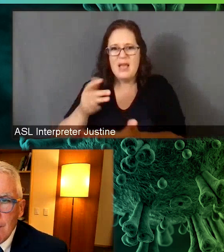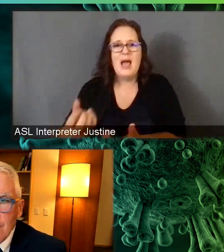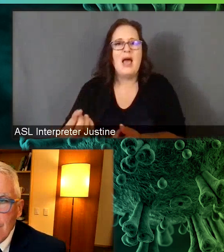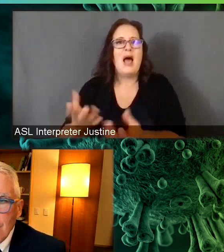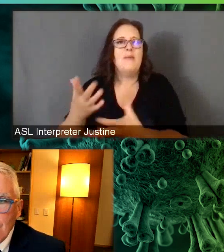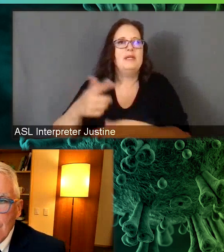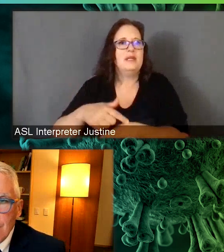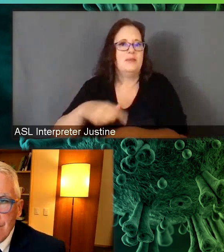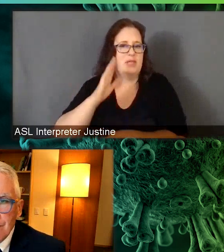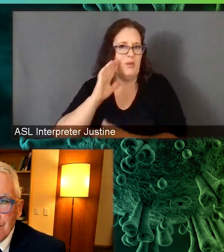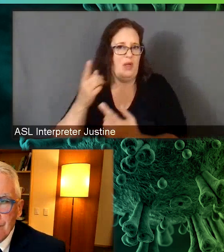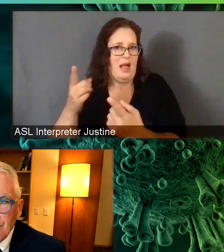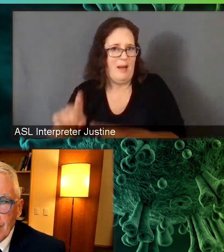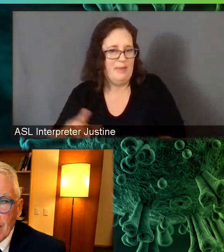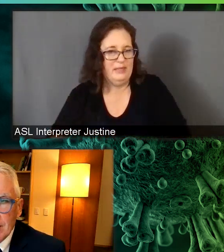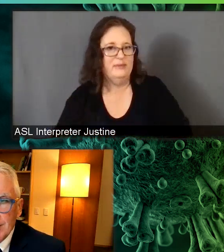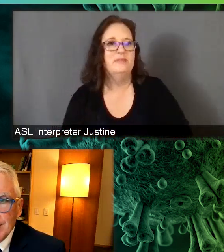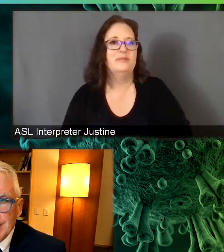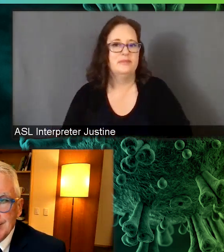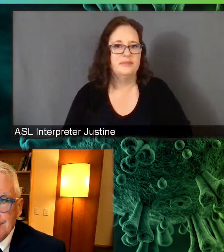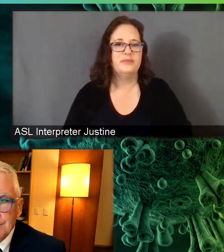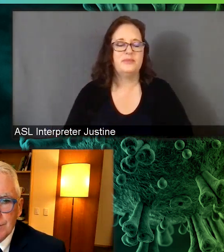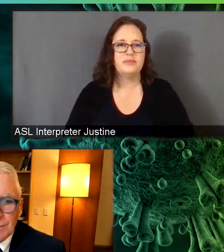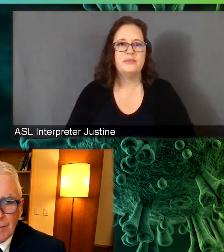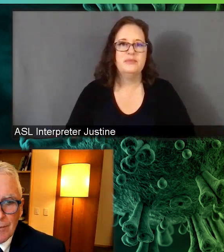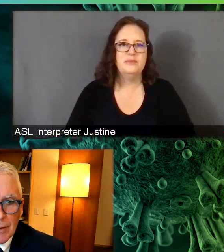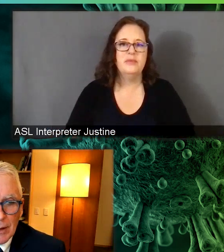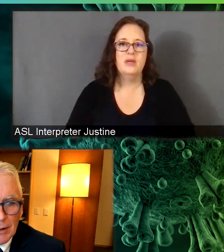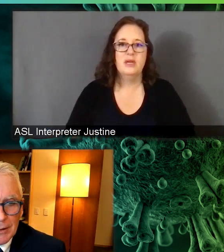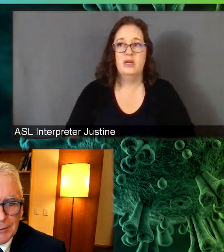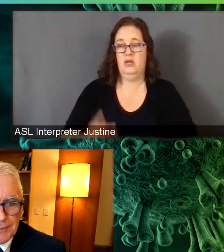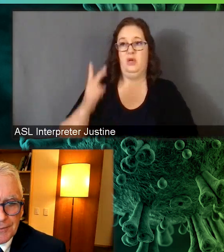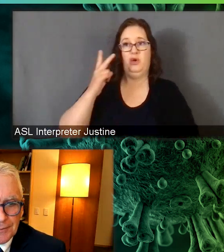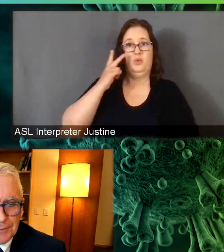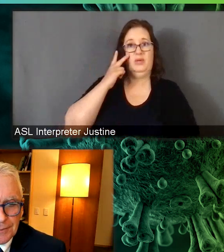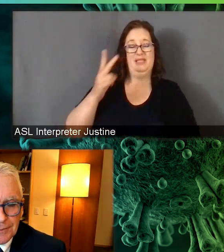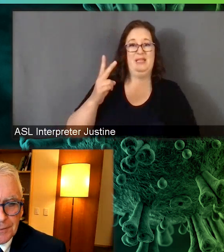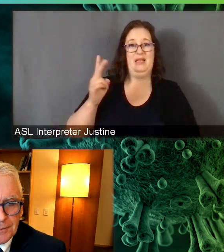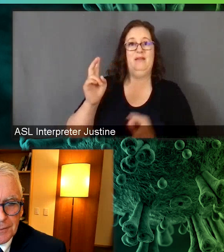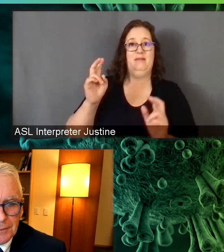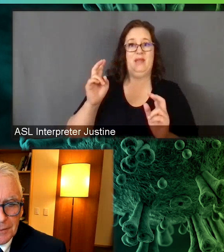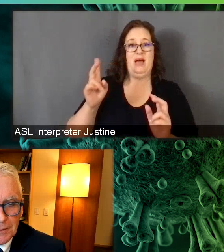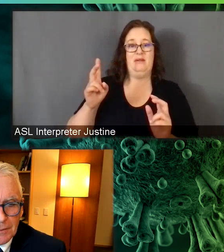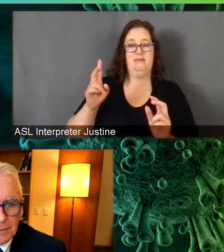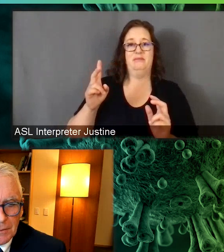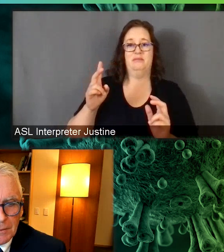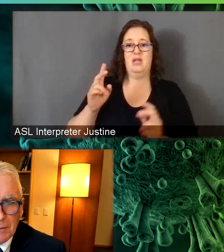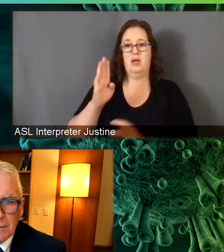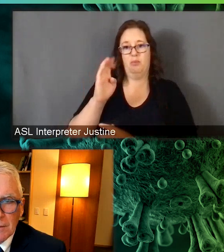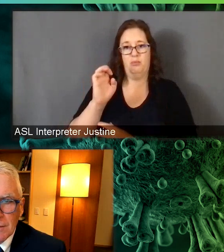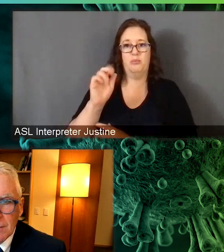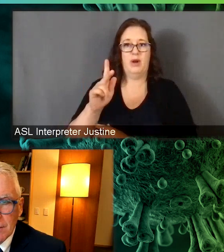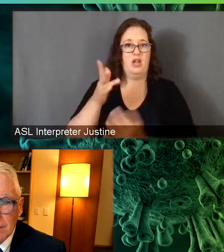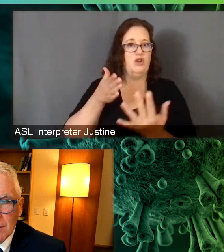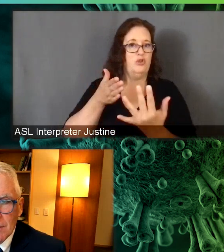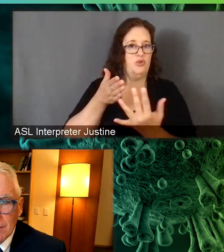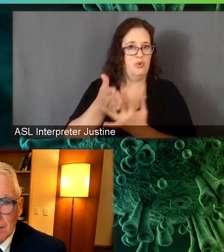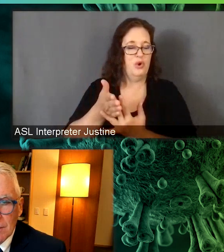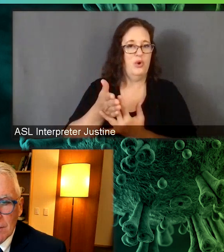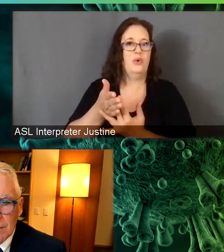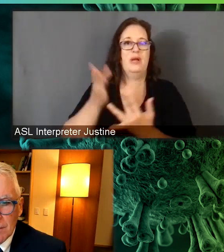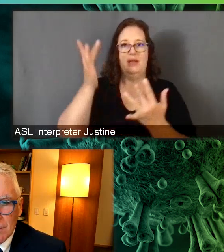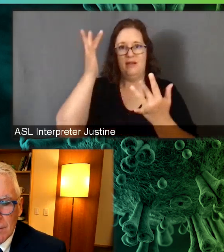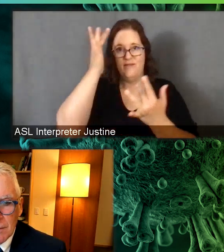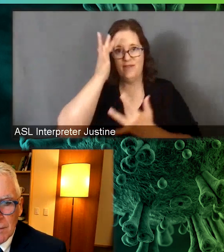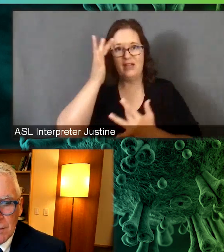denominator are in this equation. But what we are seeing is that breakthrough infections are happening. They're probably a little bit more frequent with Delta